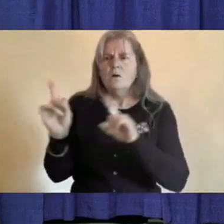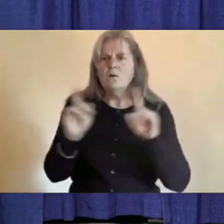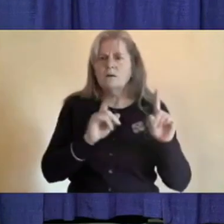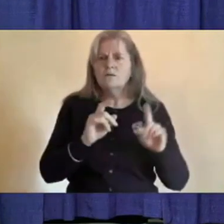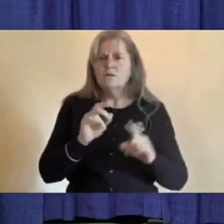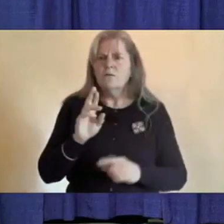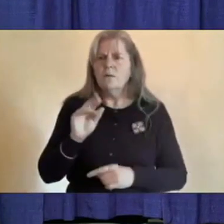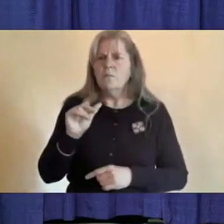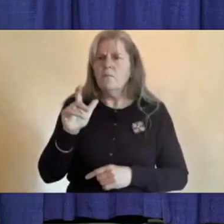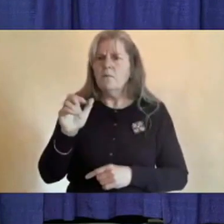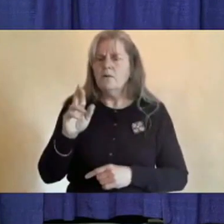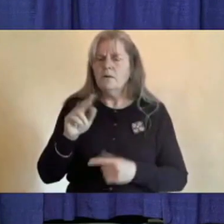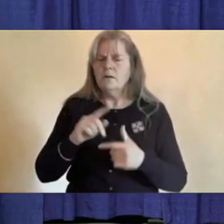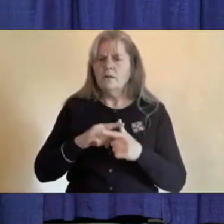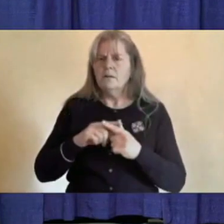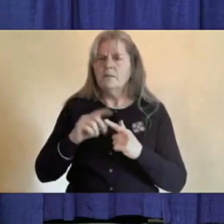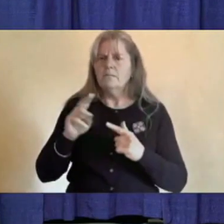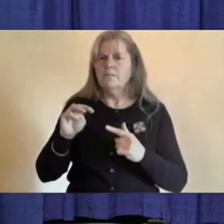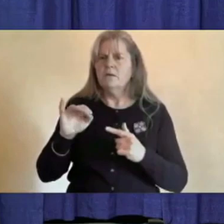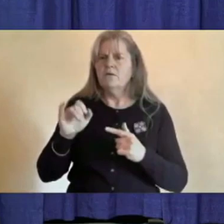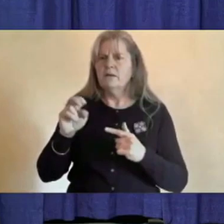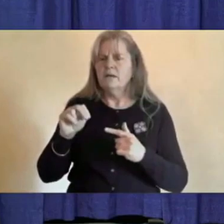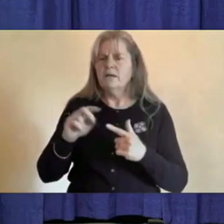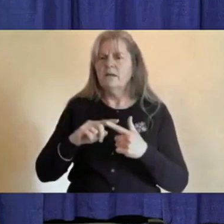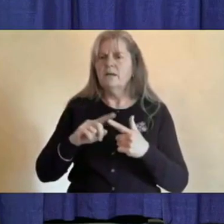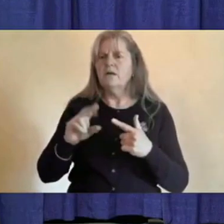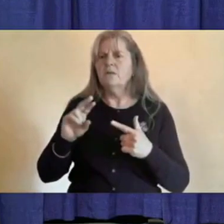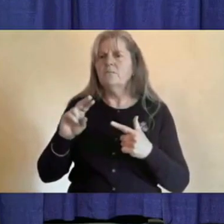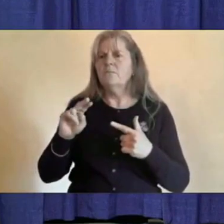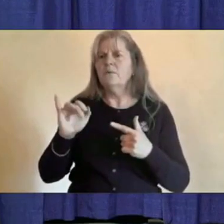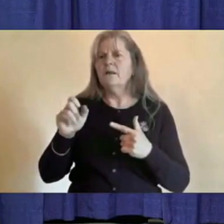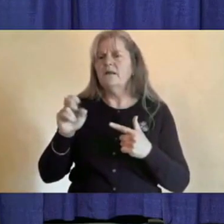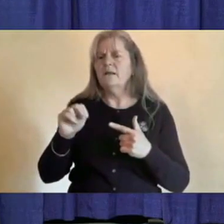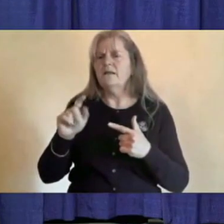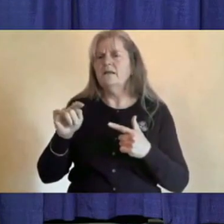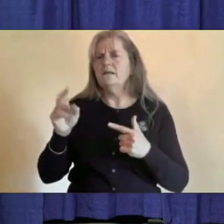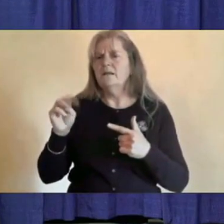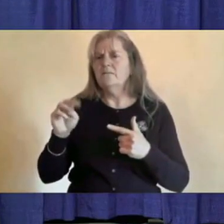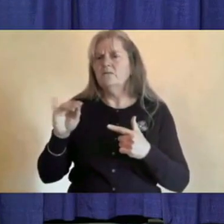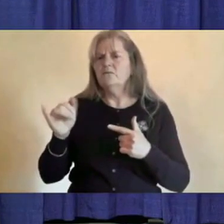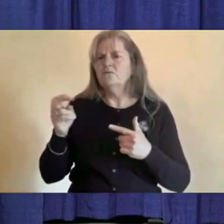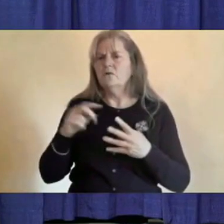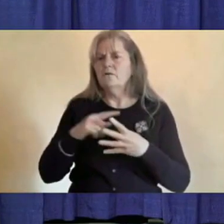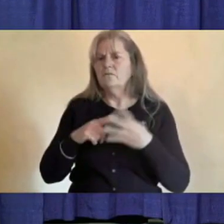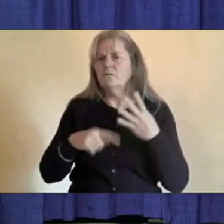have Madin, Brenna, Claudiane, Tim, and John with us here in the room.